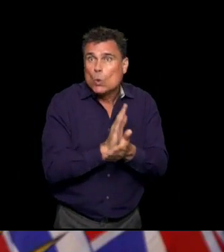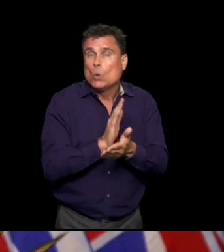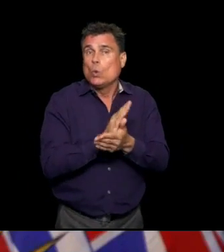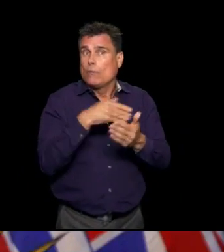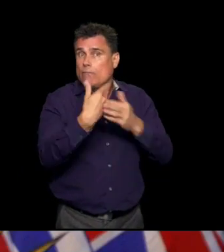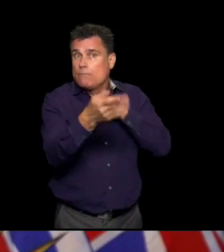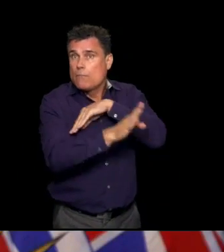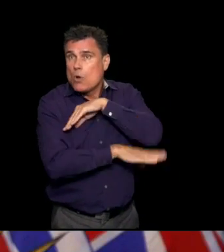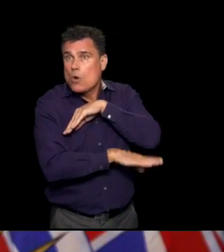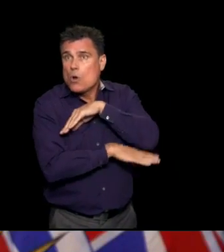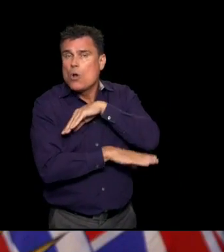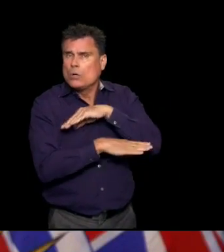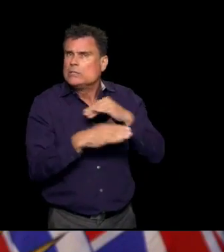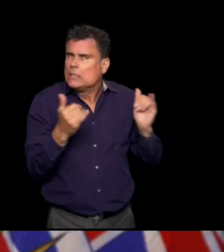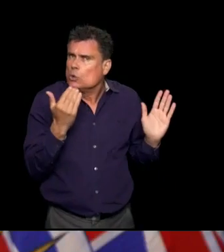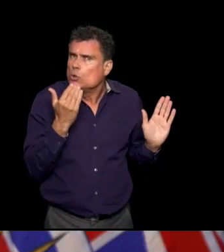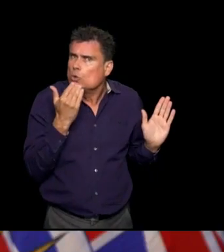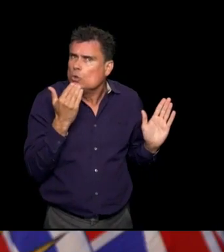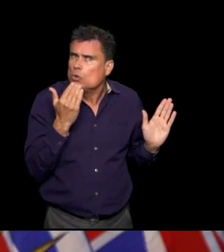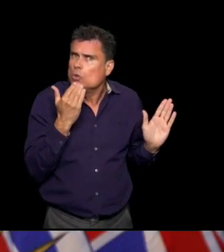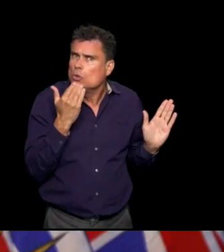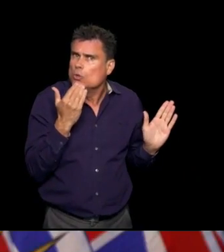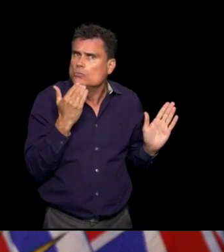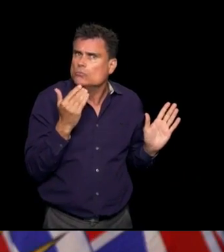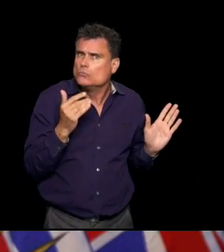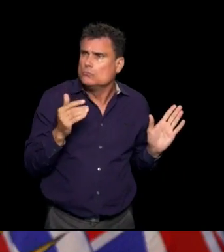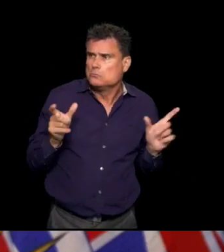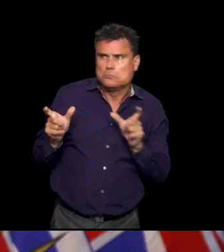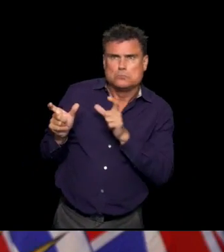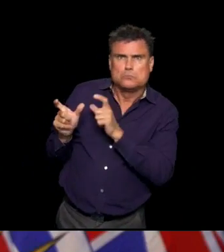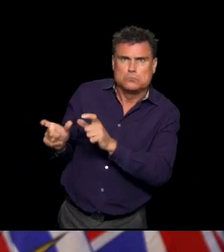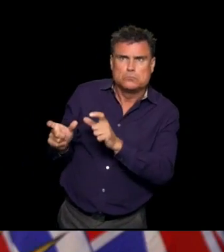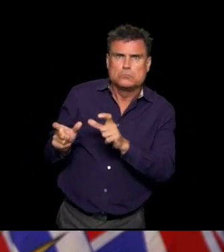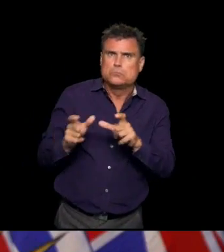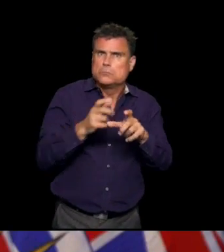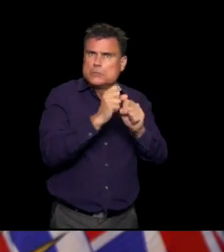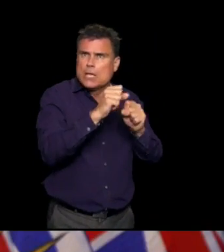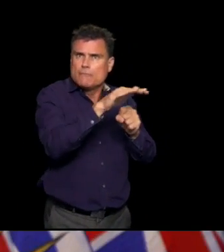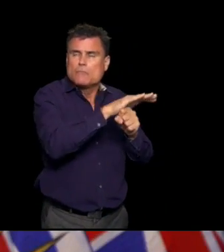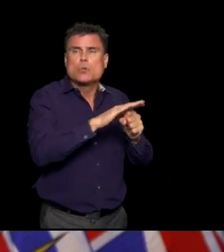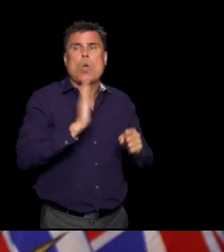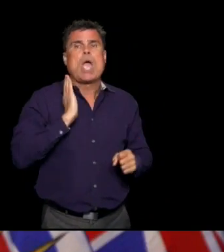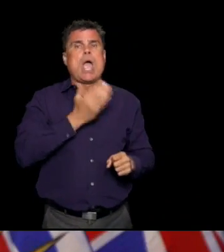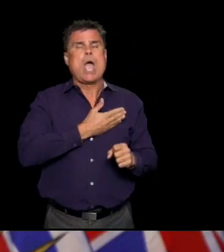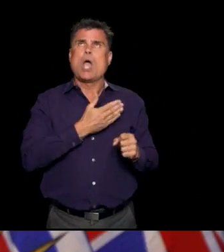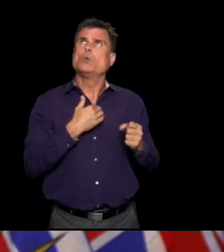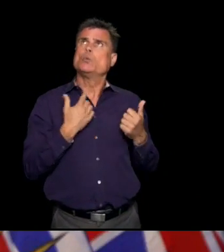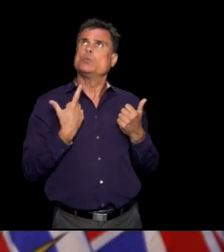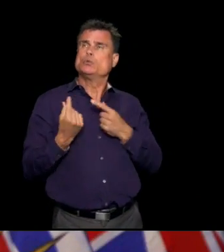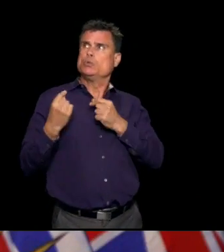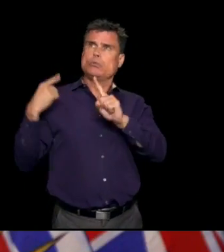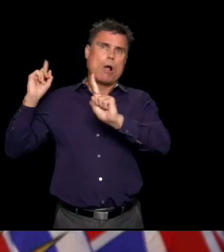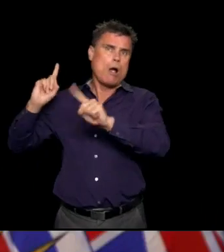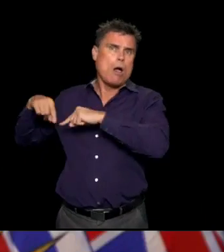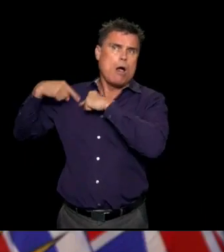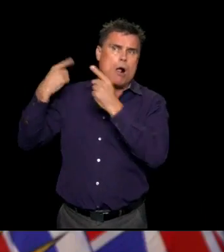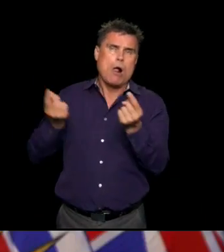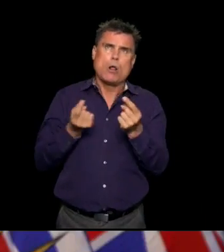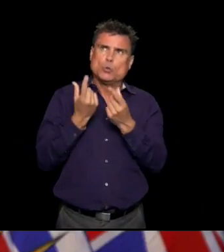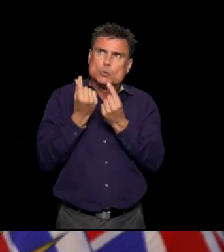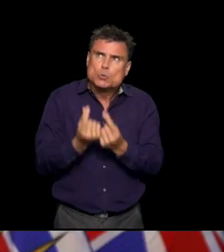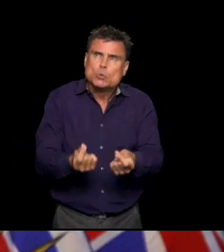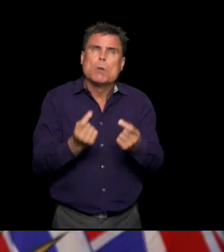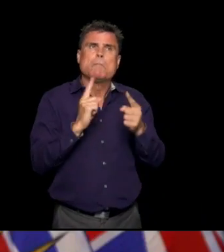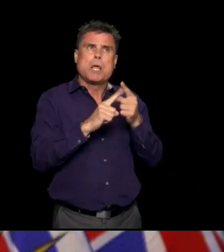valid, and they're the ones that will work no matter what we're seeing, and we will continue to watch the